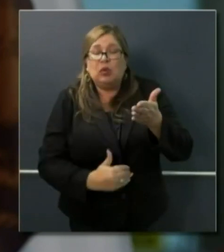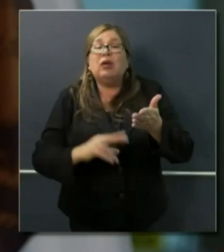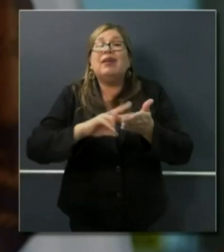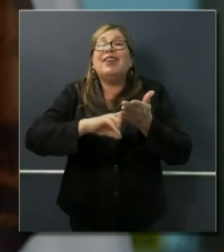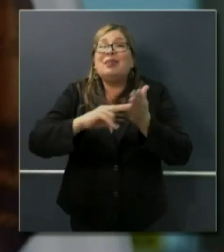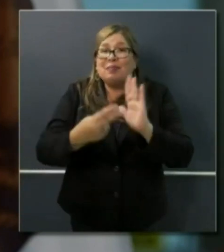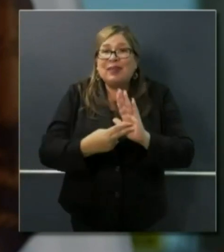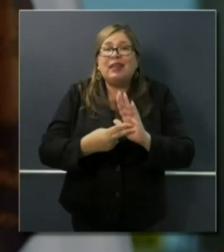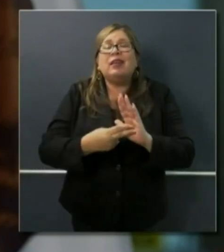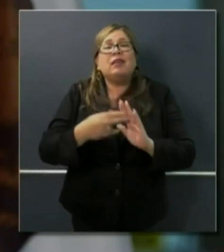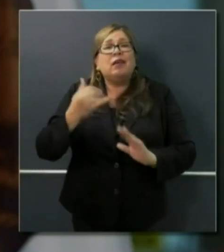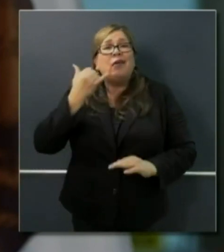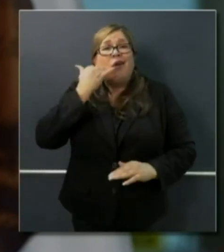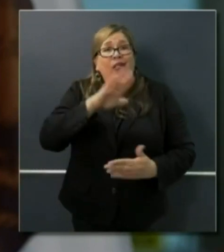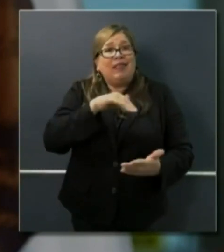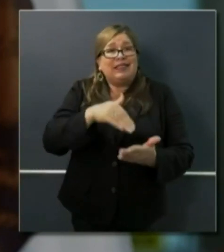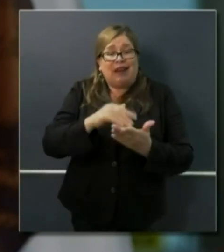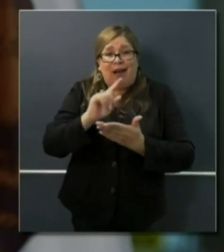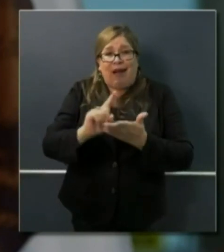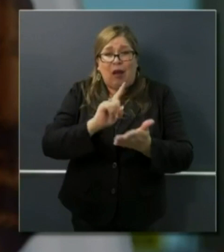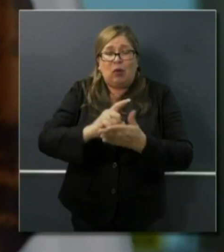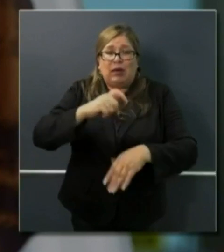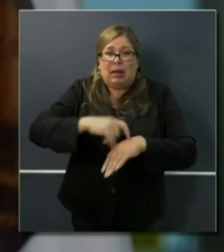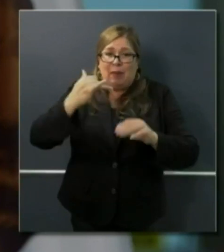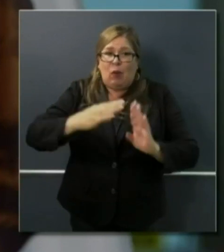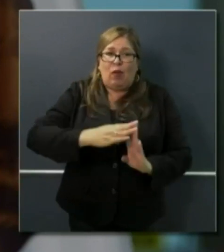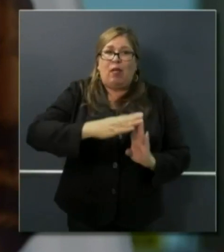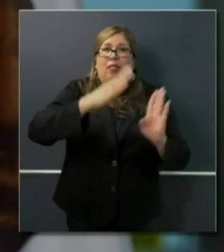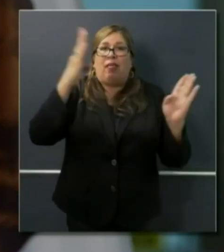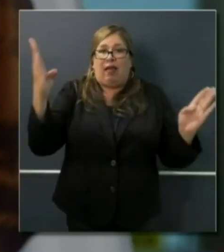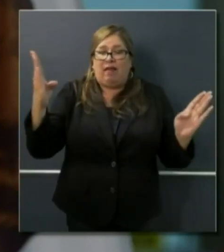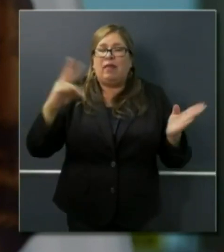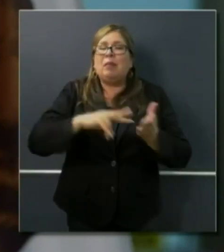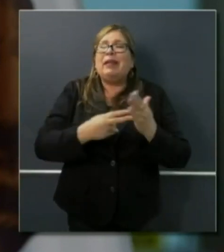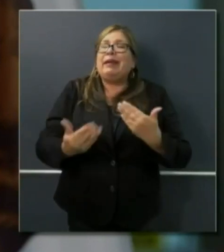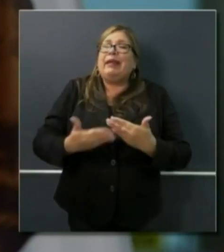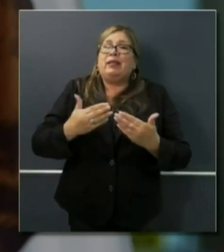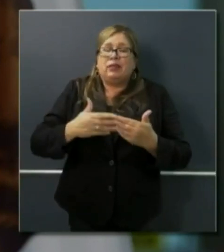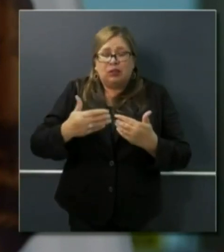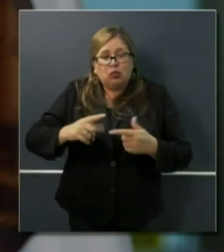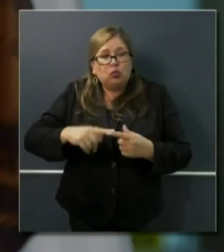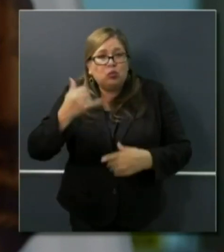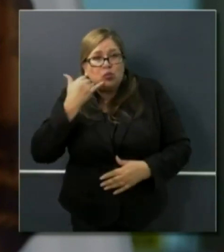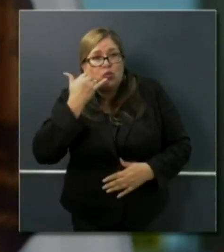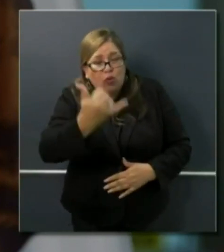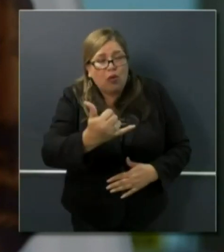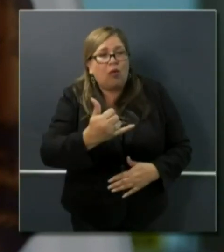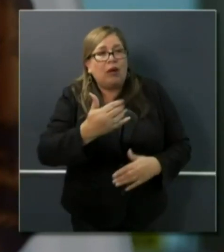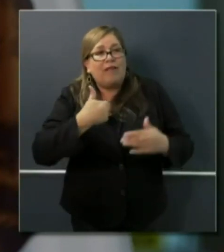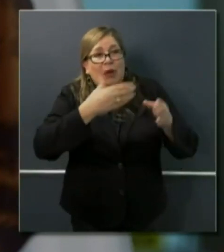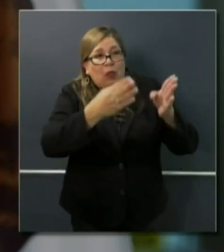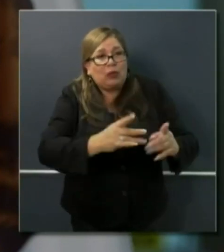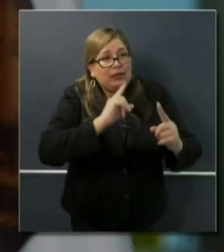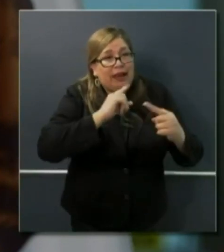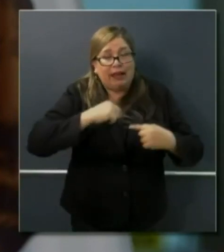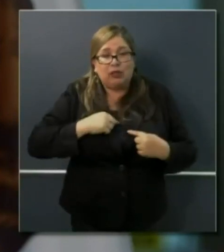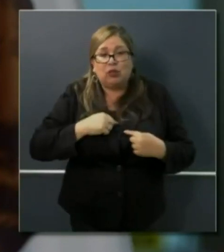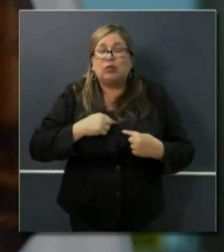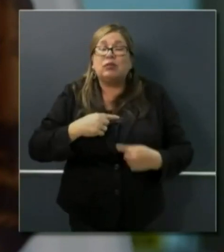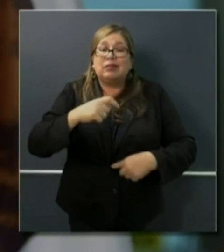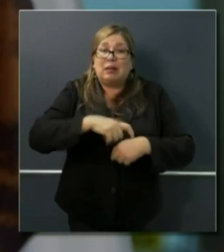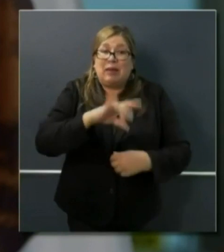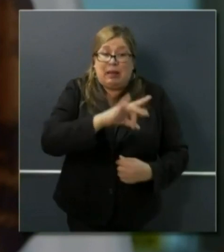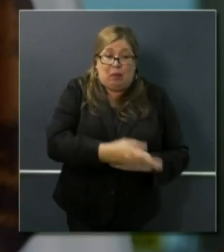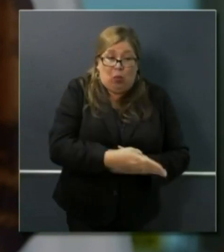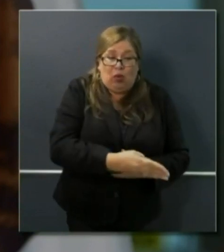those of you who are seeking a live person to talk to to get help will be able to do that much more easily. We will be seven days a week from 8 a.m. to 8